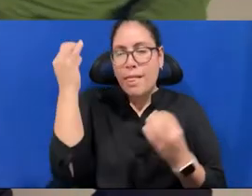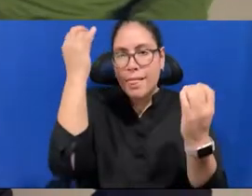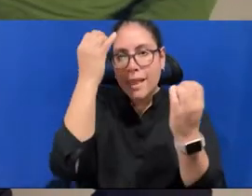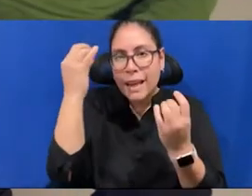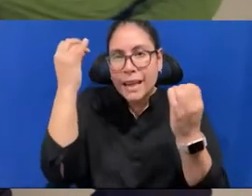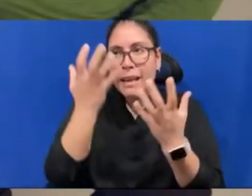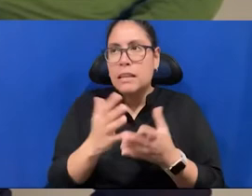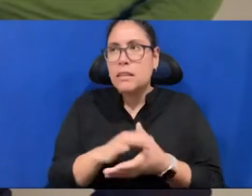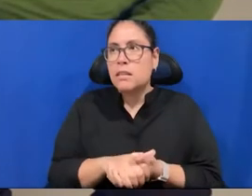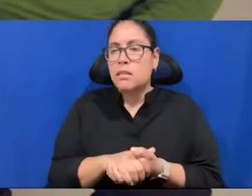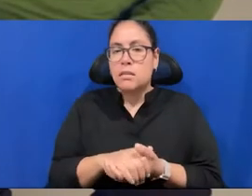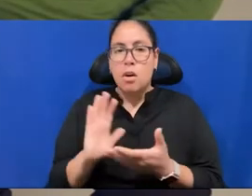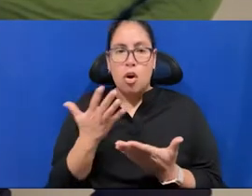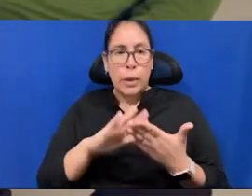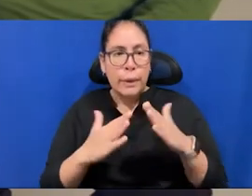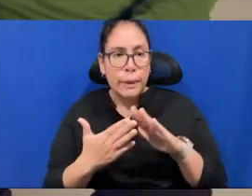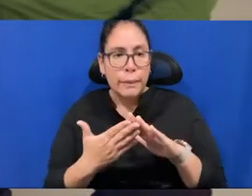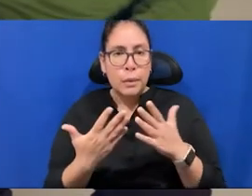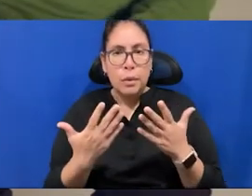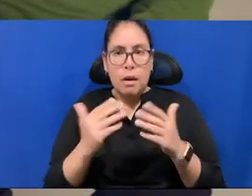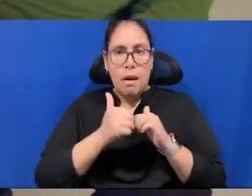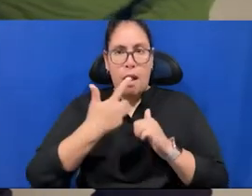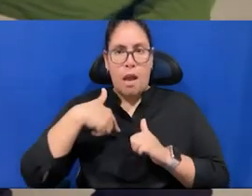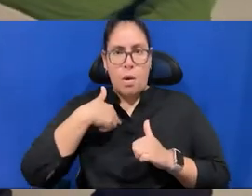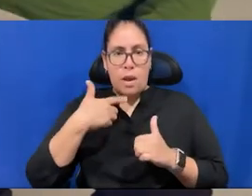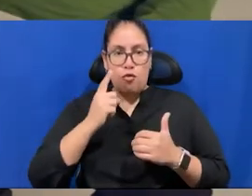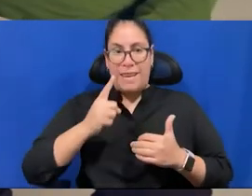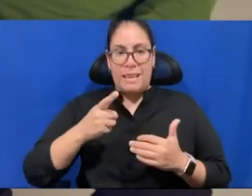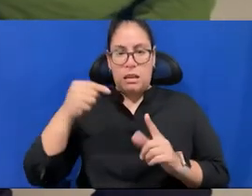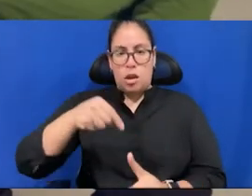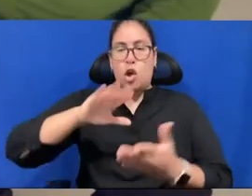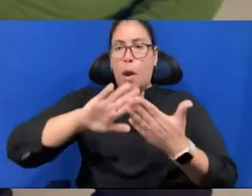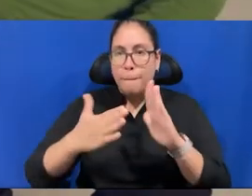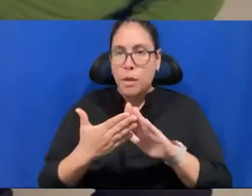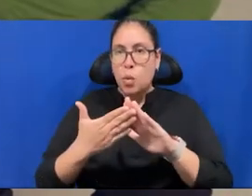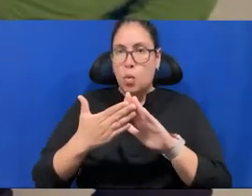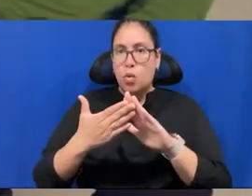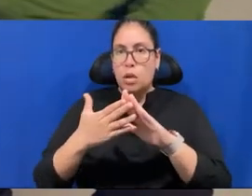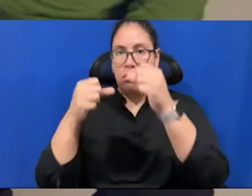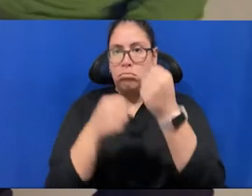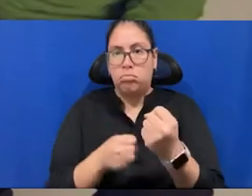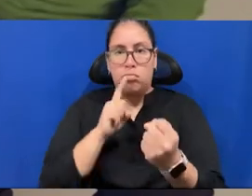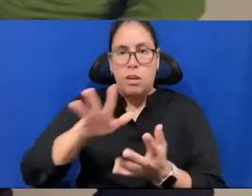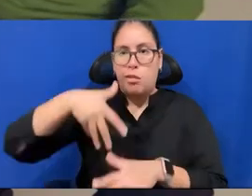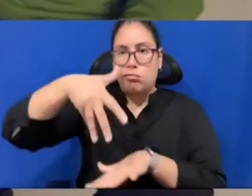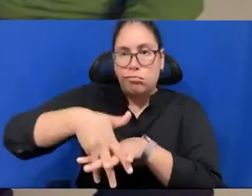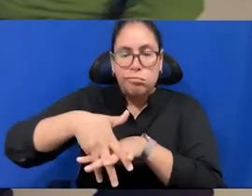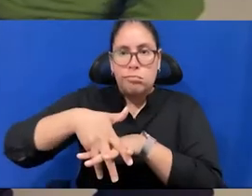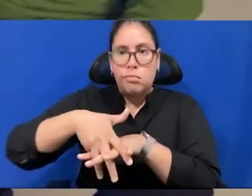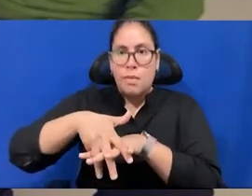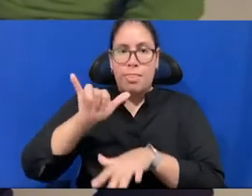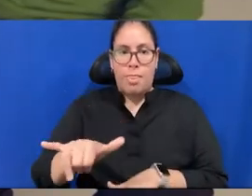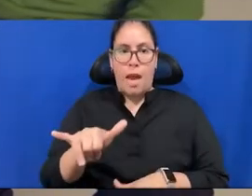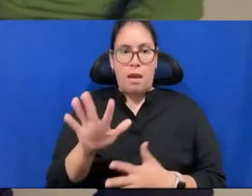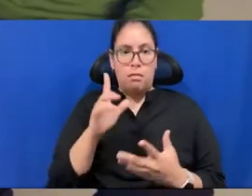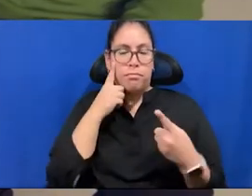with Erosine, and which is really kind of a, a community-based practice that have been inspired by the do it yourself, but we think about do it together, and how